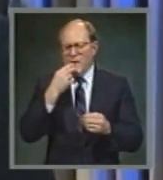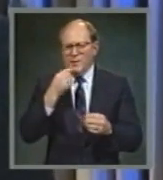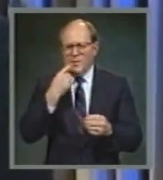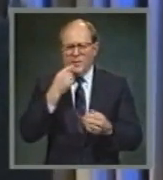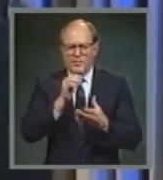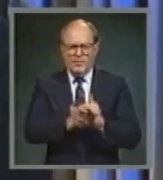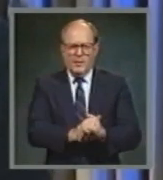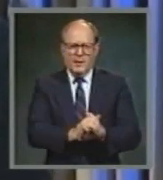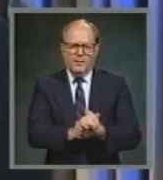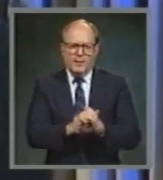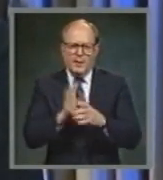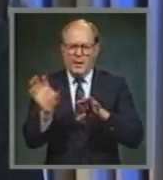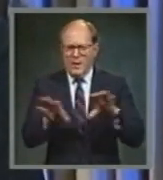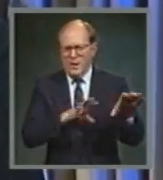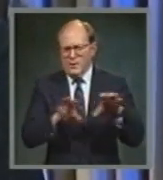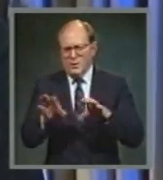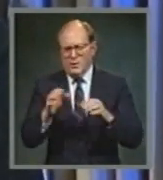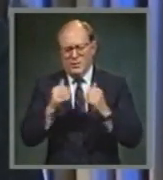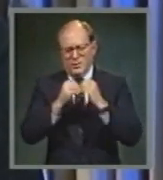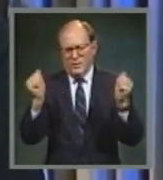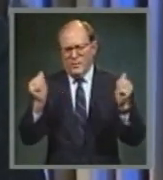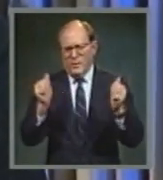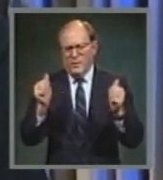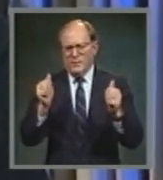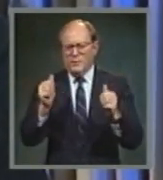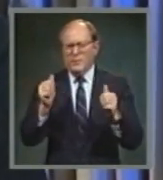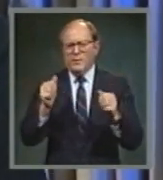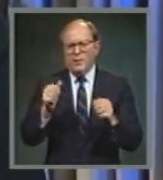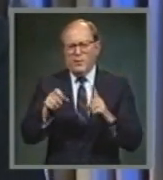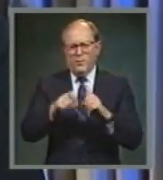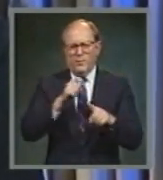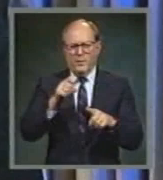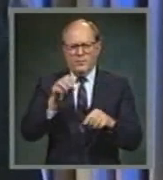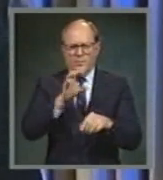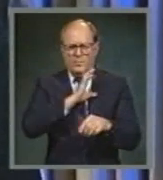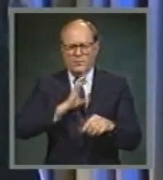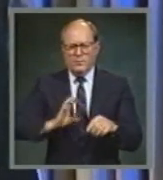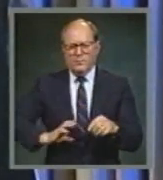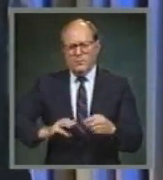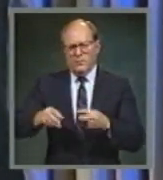crusade to completely separate itself from the Christ way?